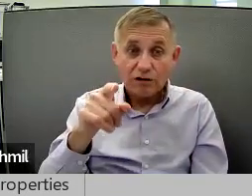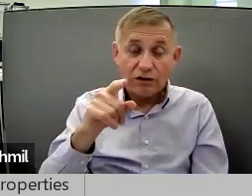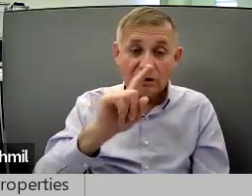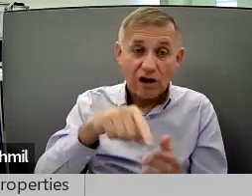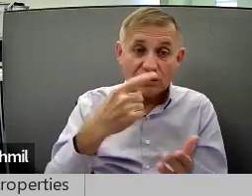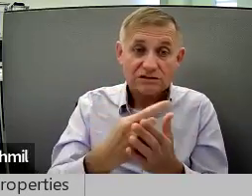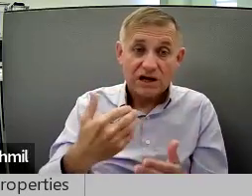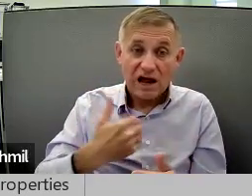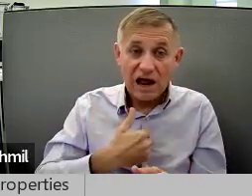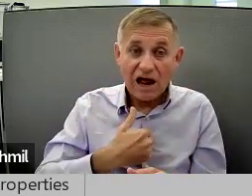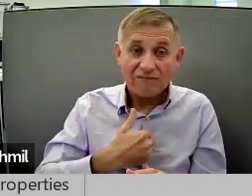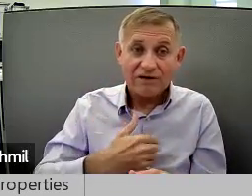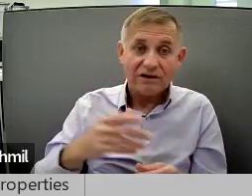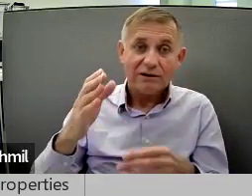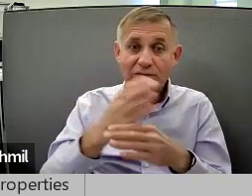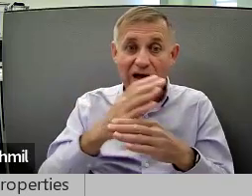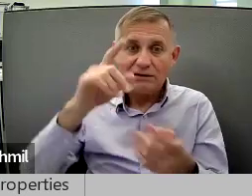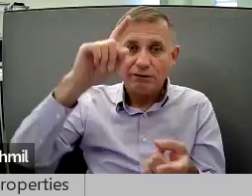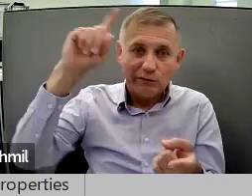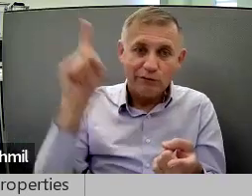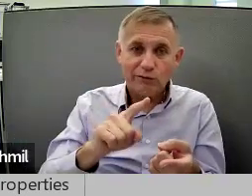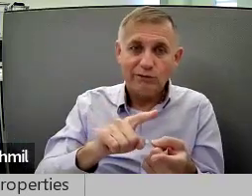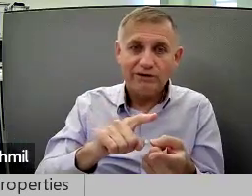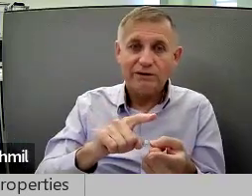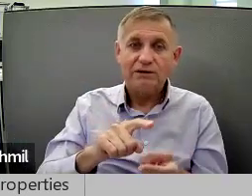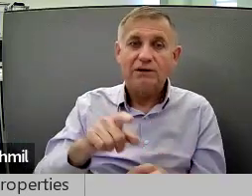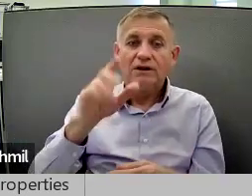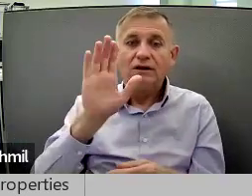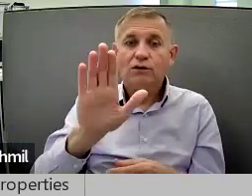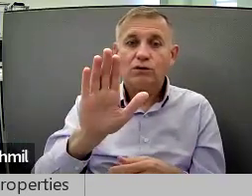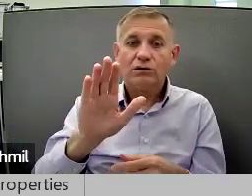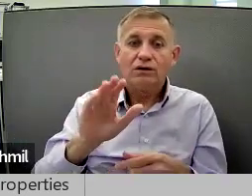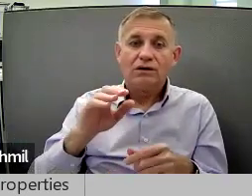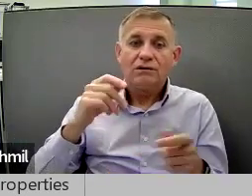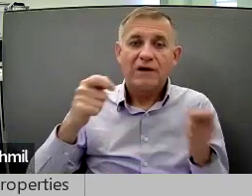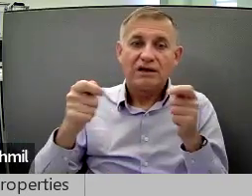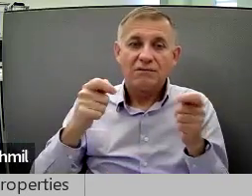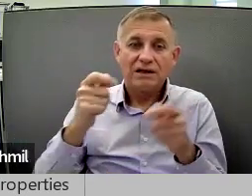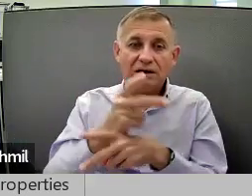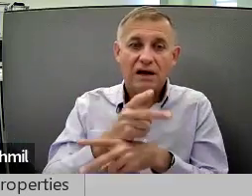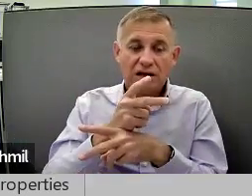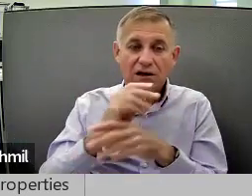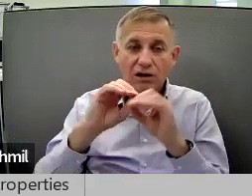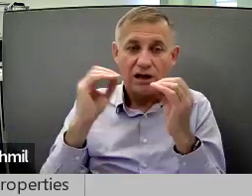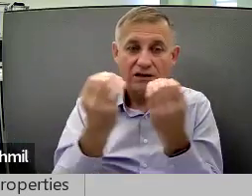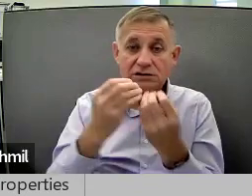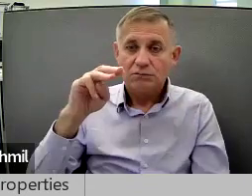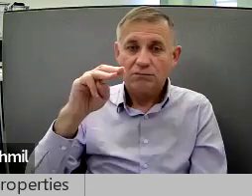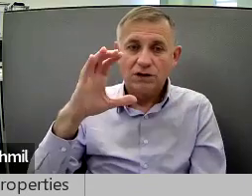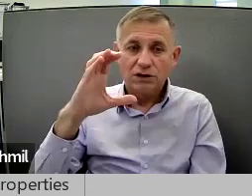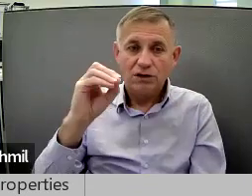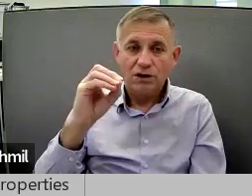If your hours have been reduced by your MCO, Managed